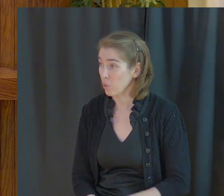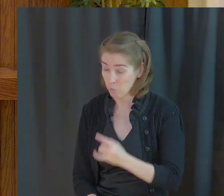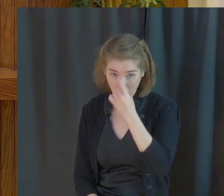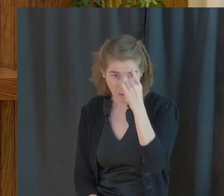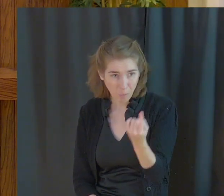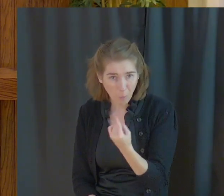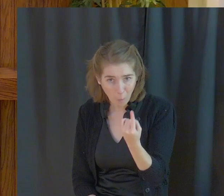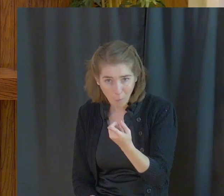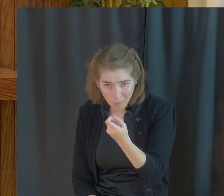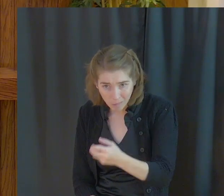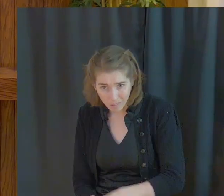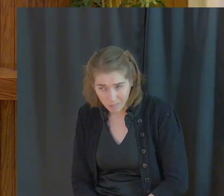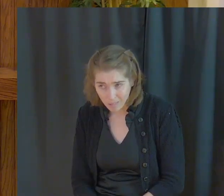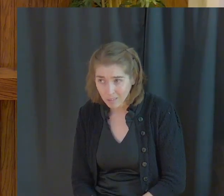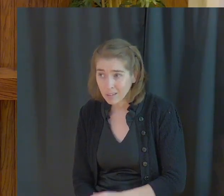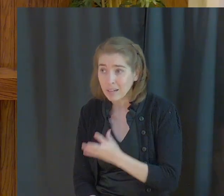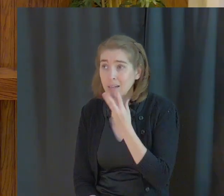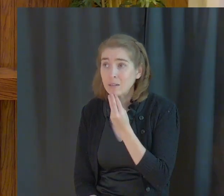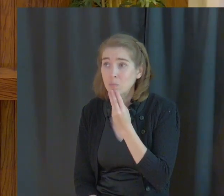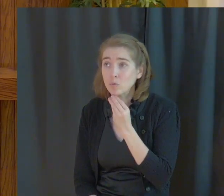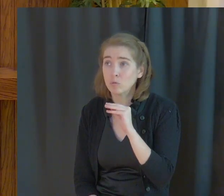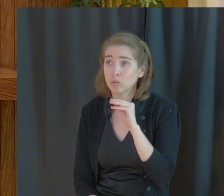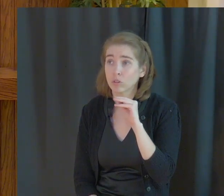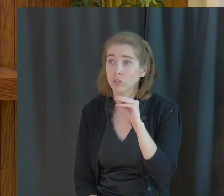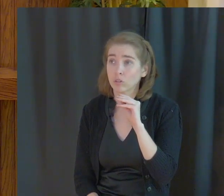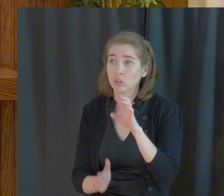alone? Hebrews chapter 11.